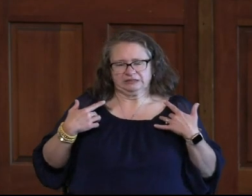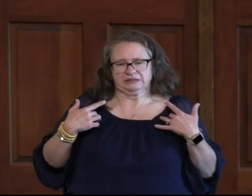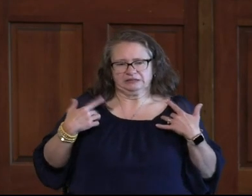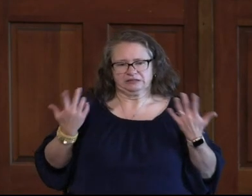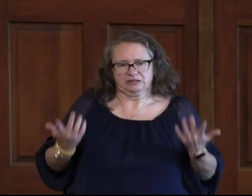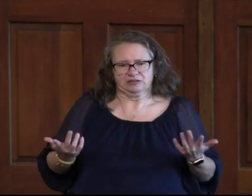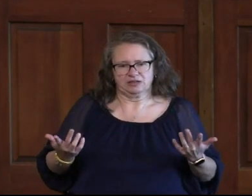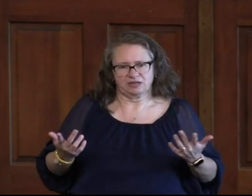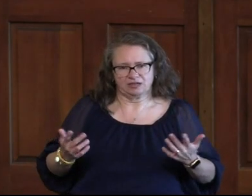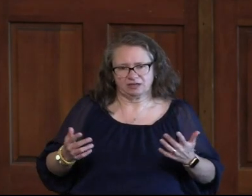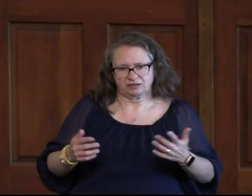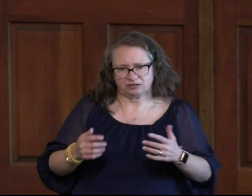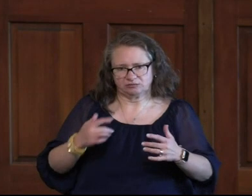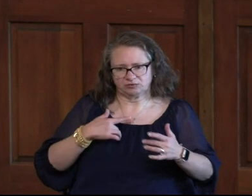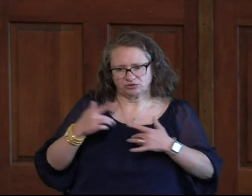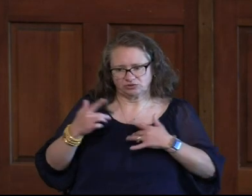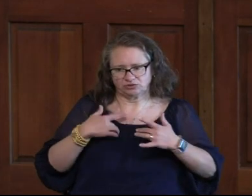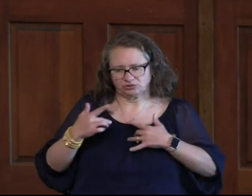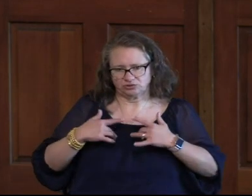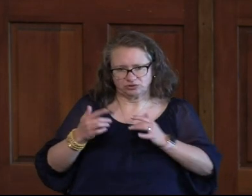down at Jesus' feet.